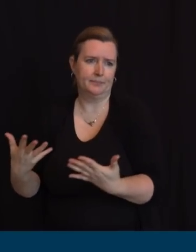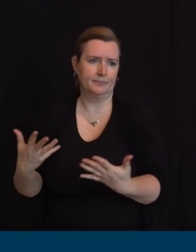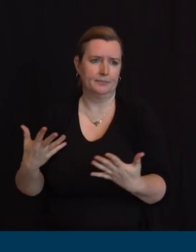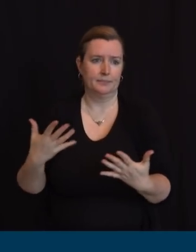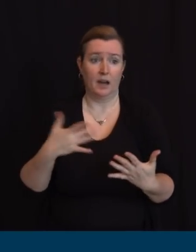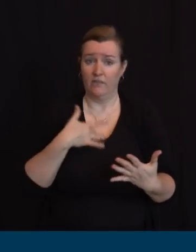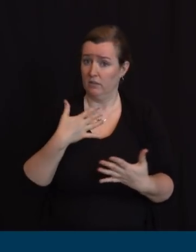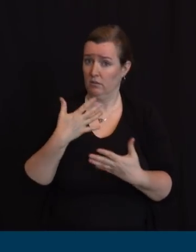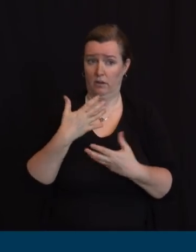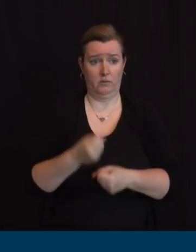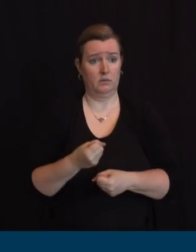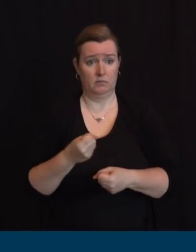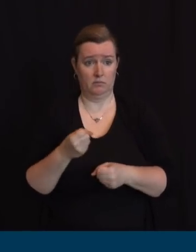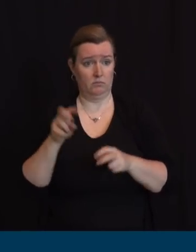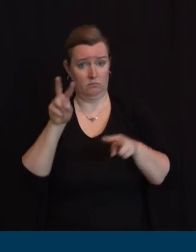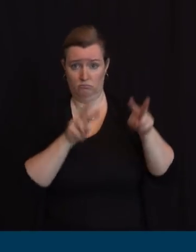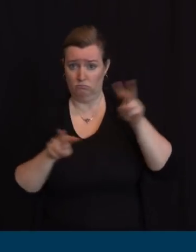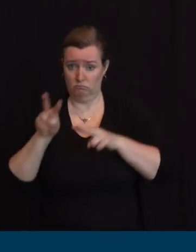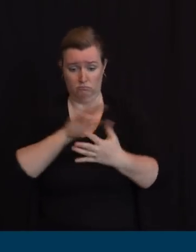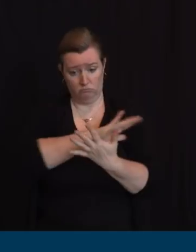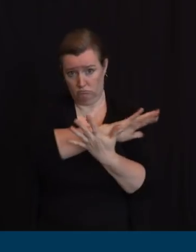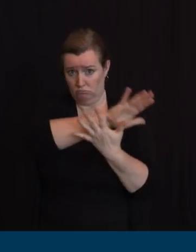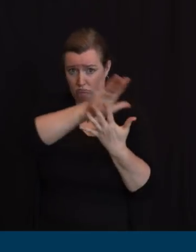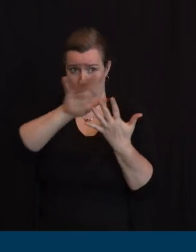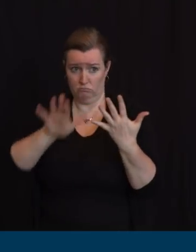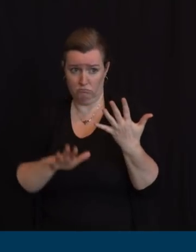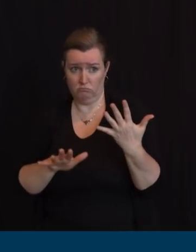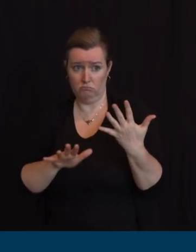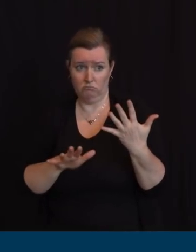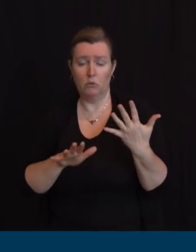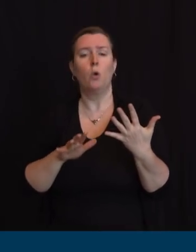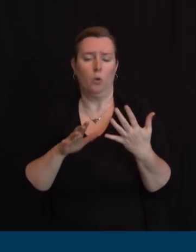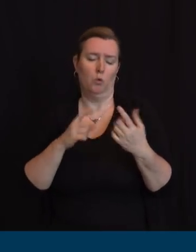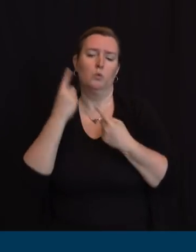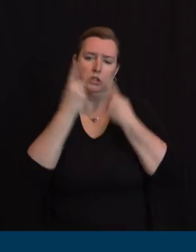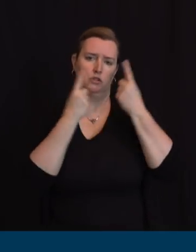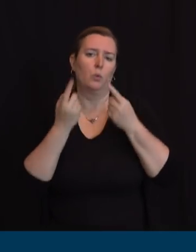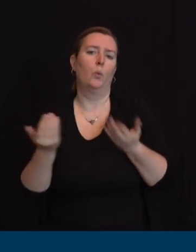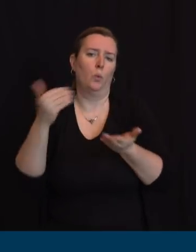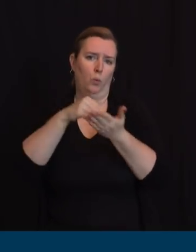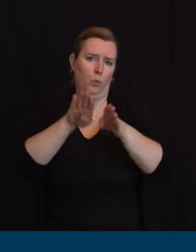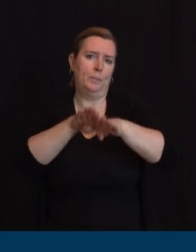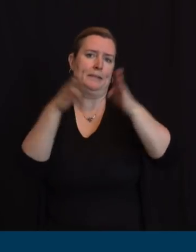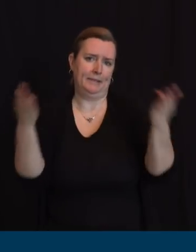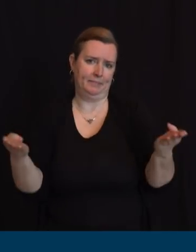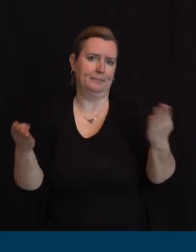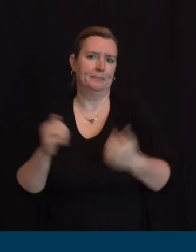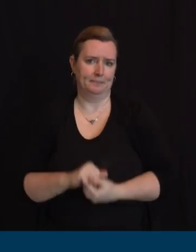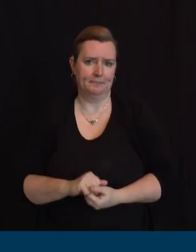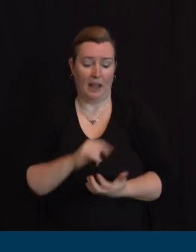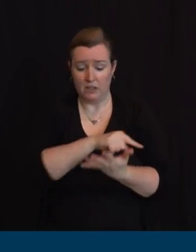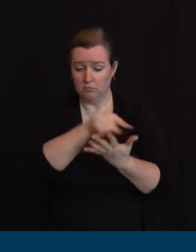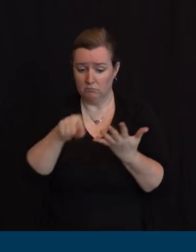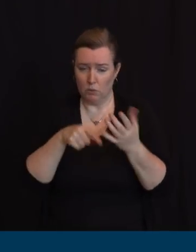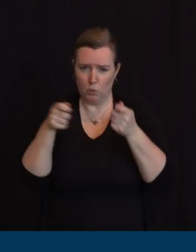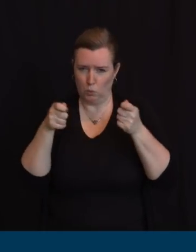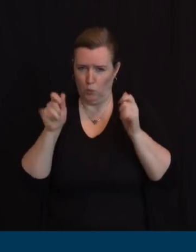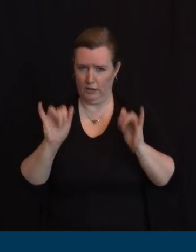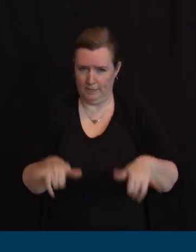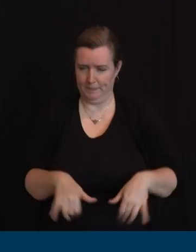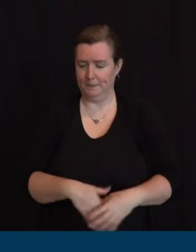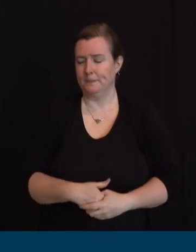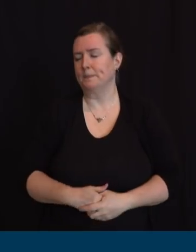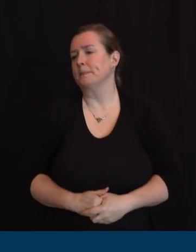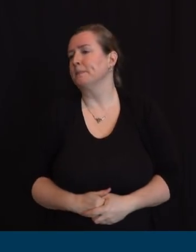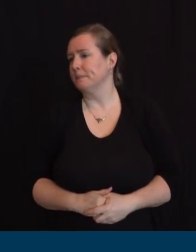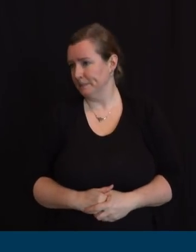John is that would you be okay with that okay Christina okay the two who need no introduction agree